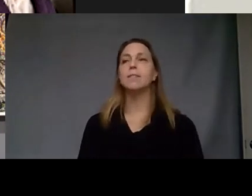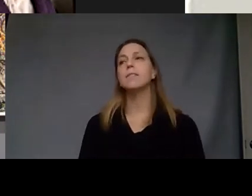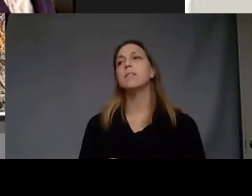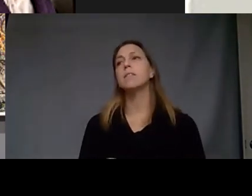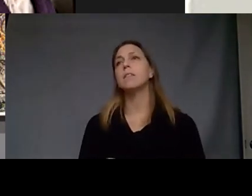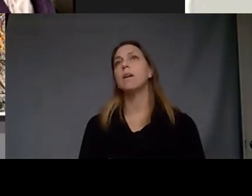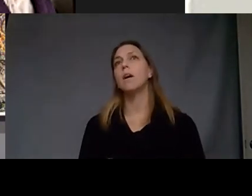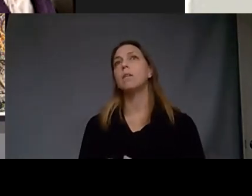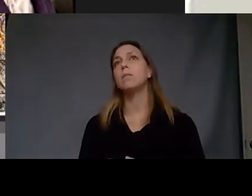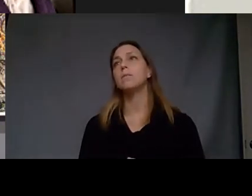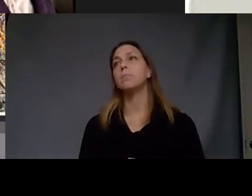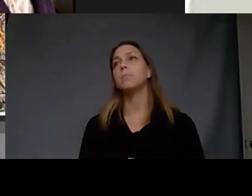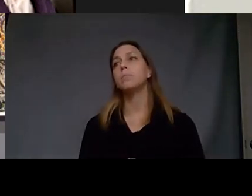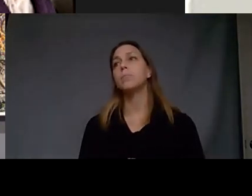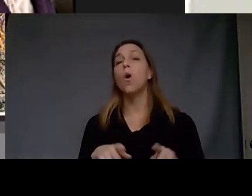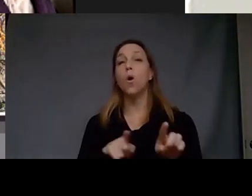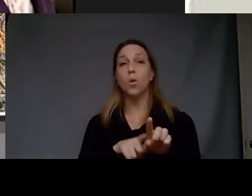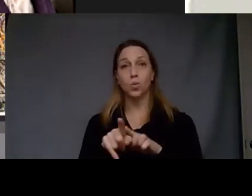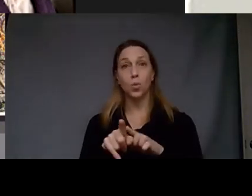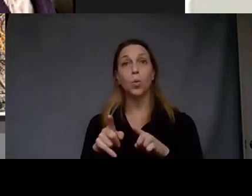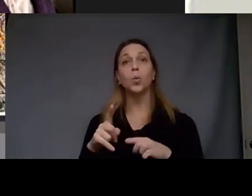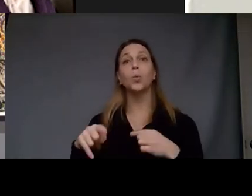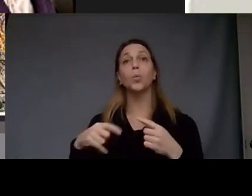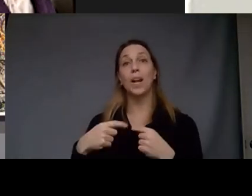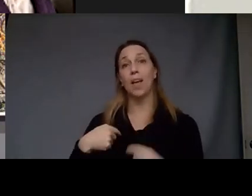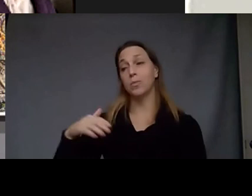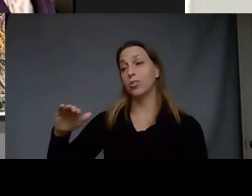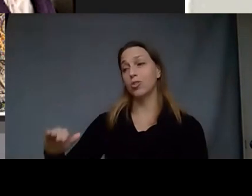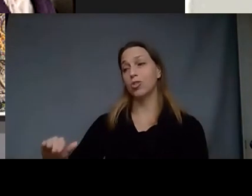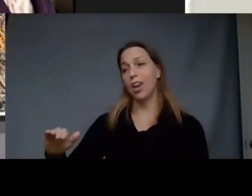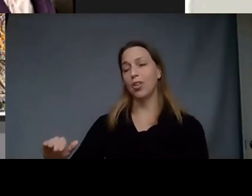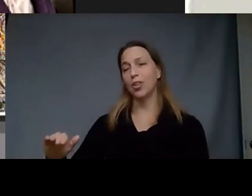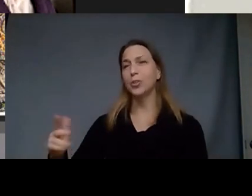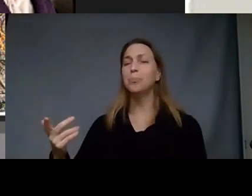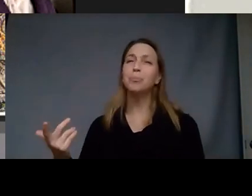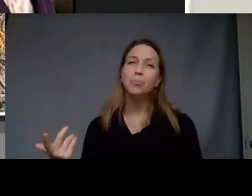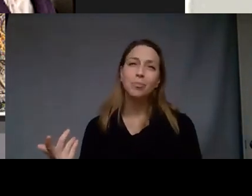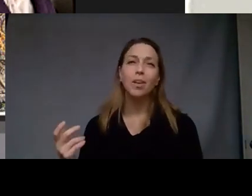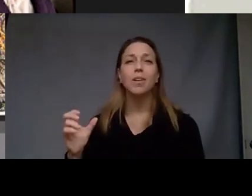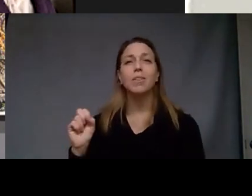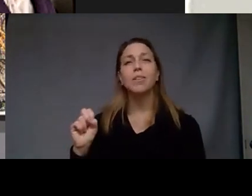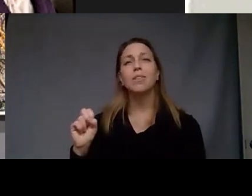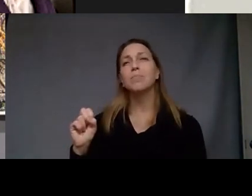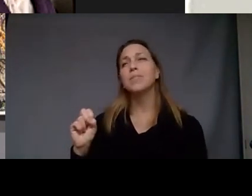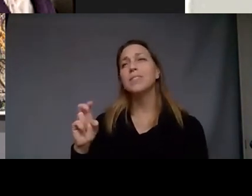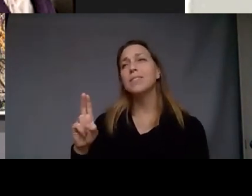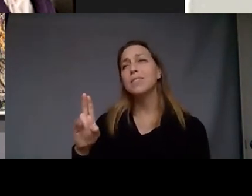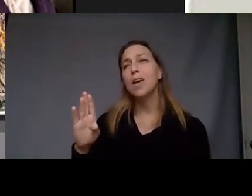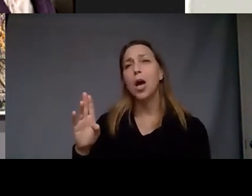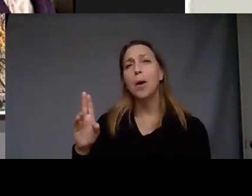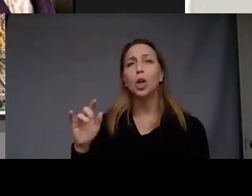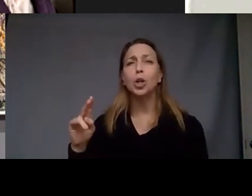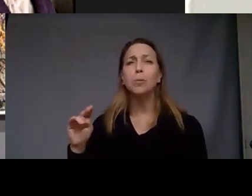also when I was a child we had suburbs but there was a little forest nearby